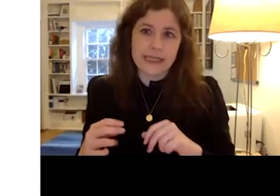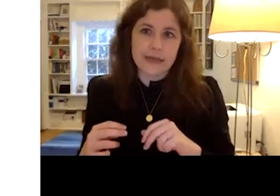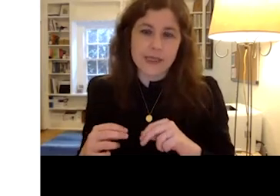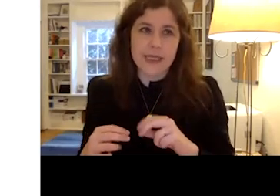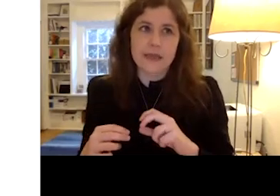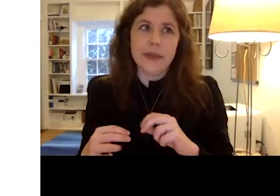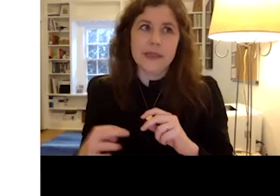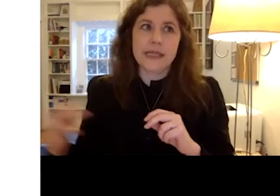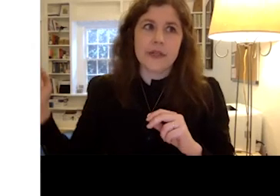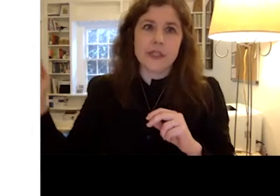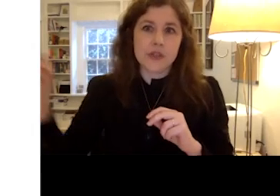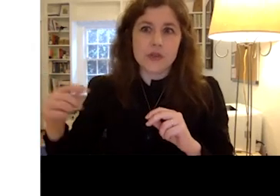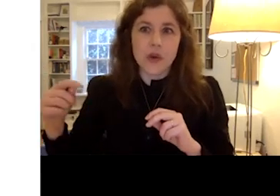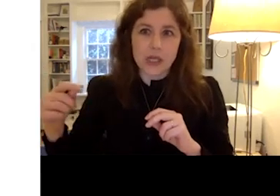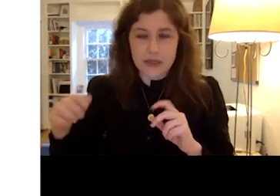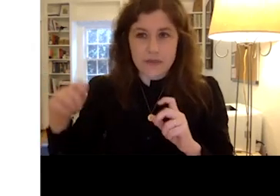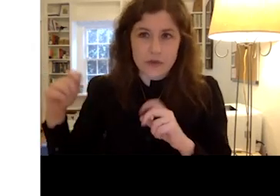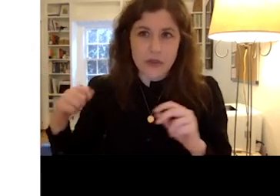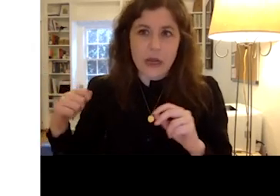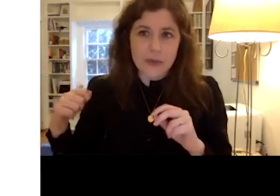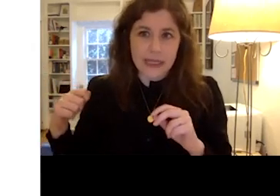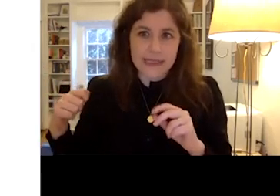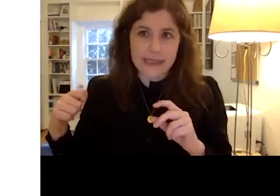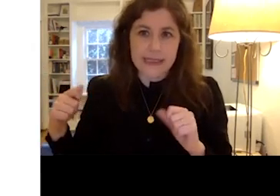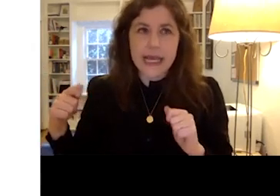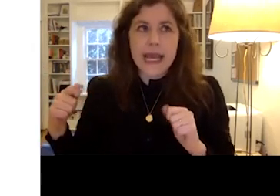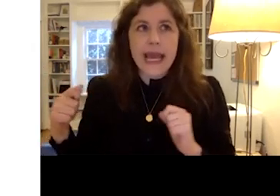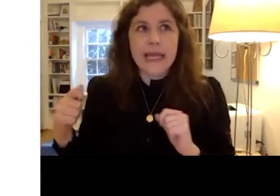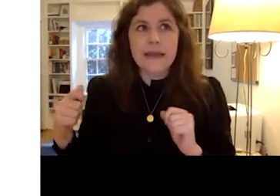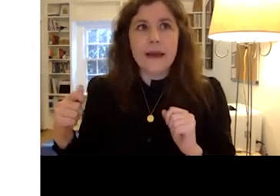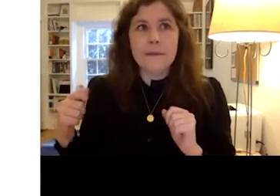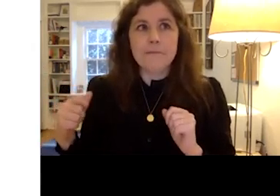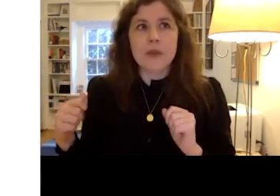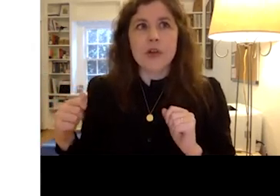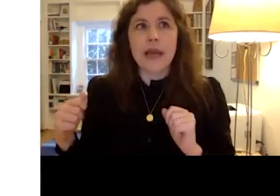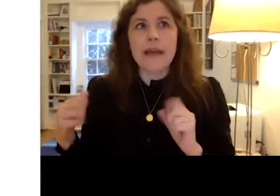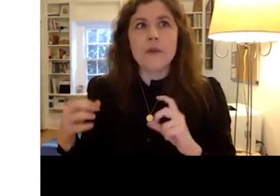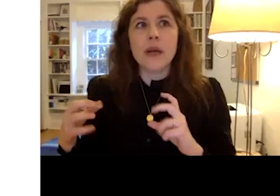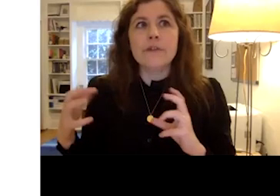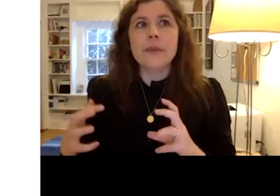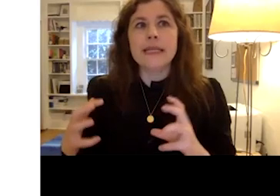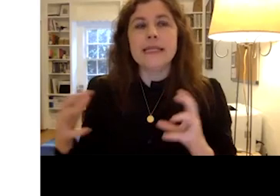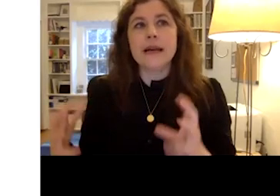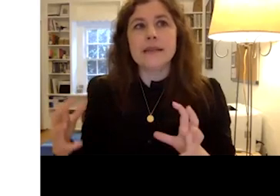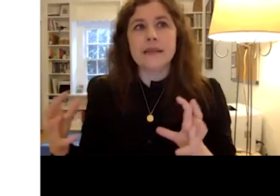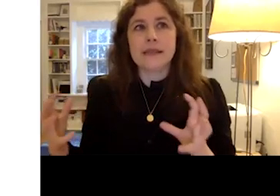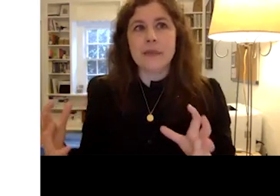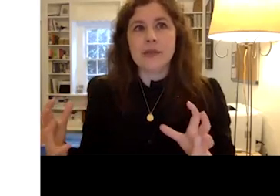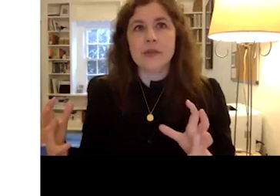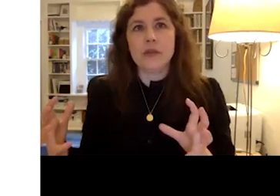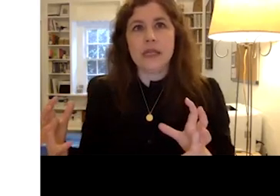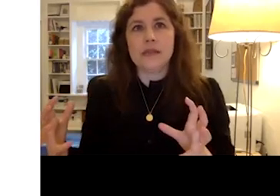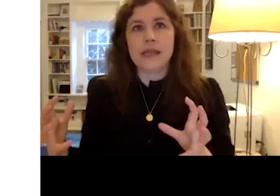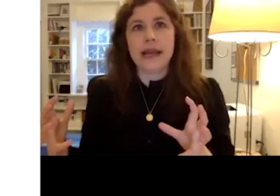Emily and Sam sitting in the box together and Sue watching them through her opera glasses. And, um, you know, what everybody does in